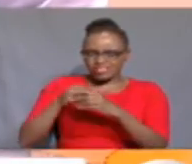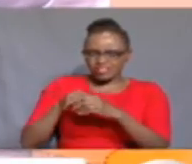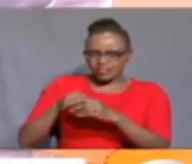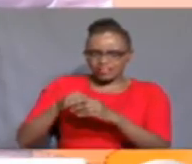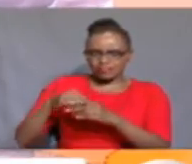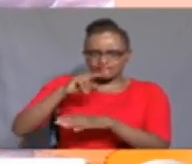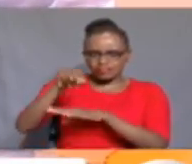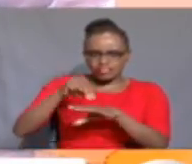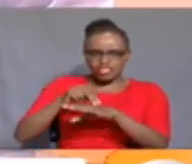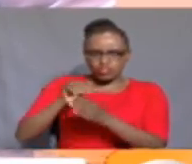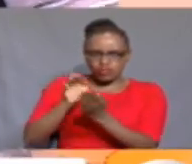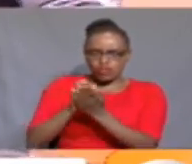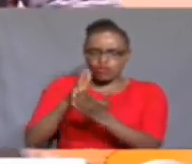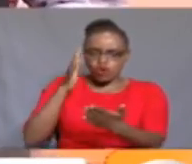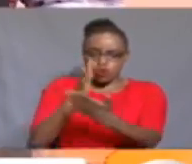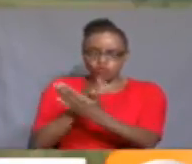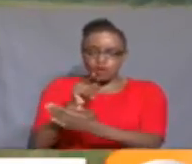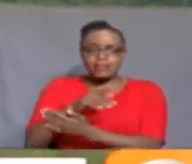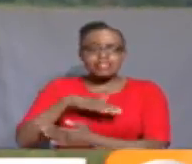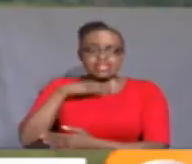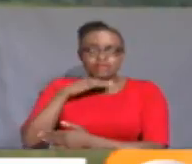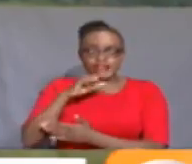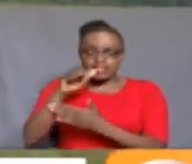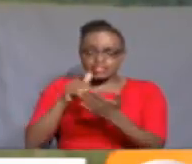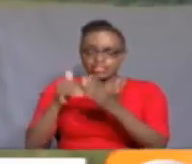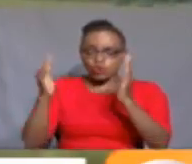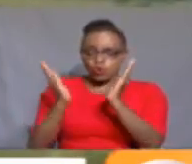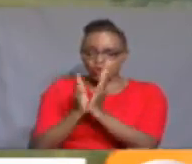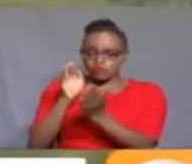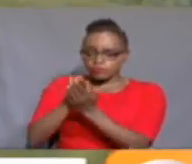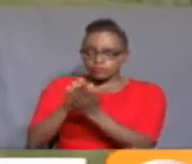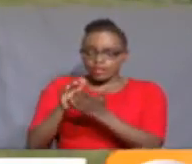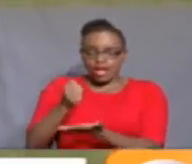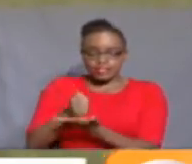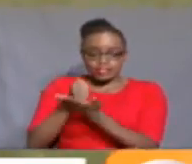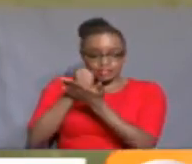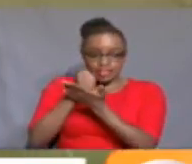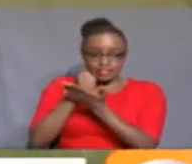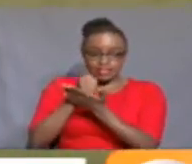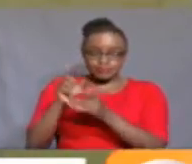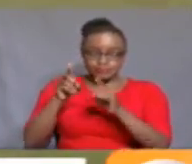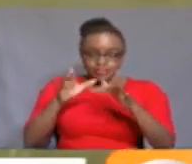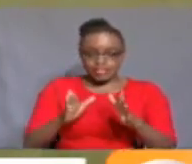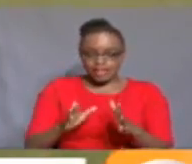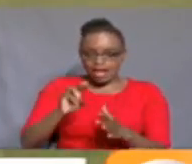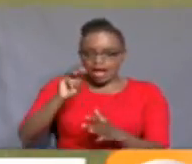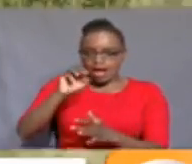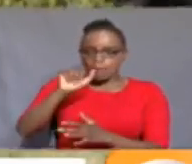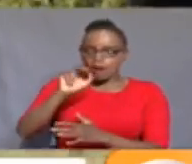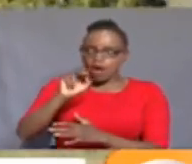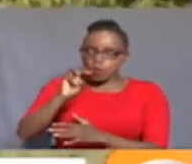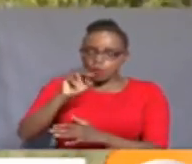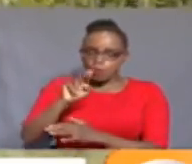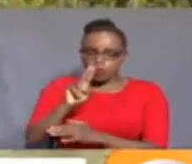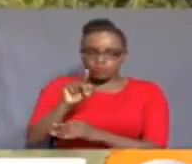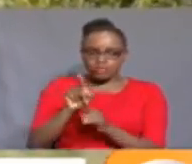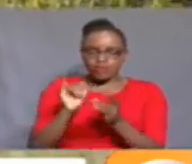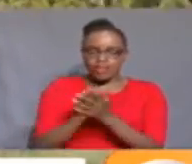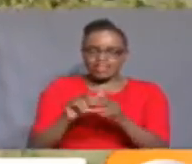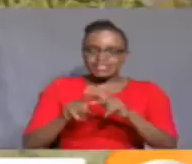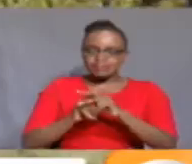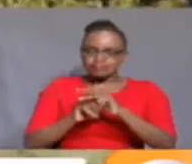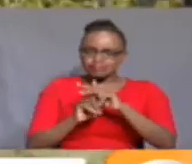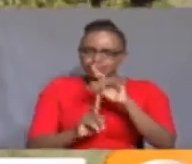Conservancy. Confirming the death, Central Rift Conservancy Assistant Director Agri Maumu said the outbreak began on the